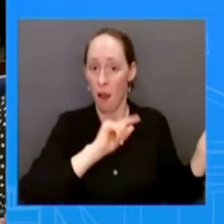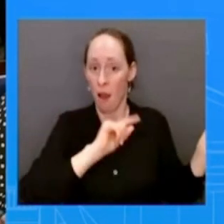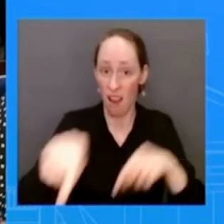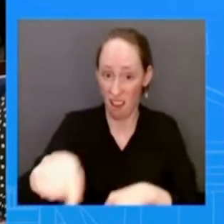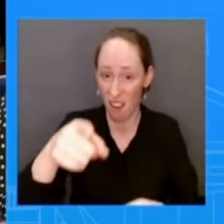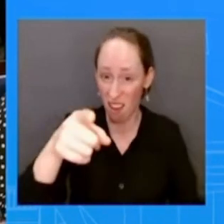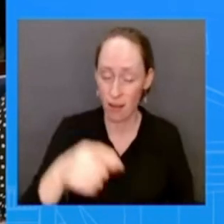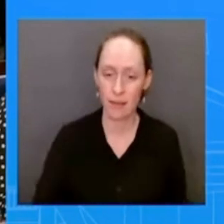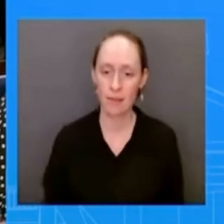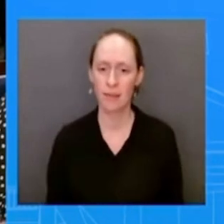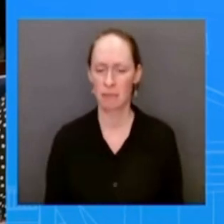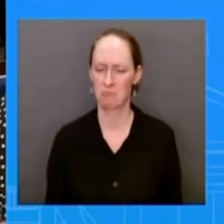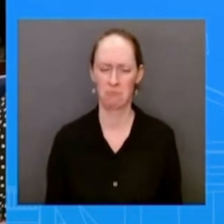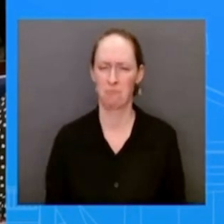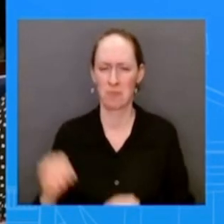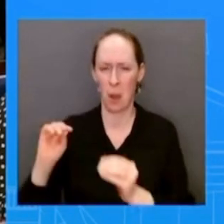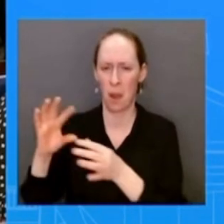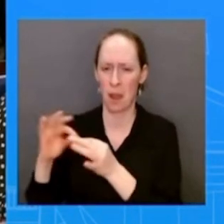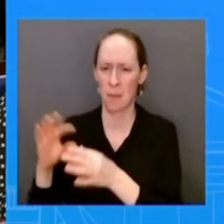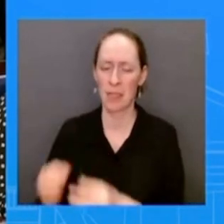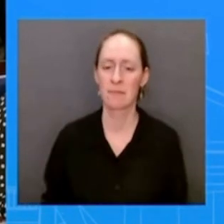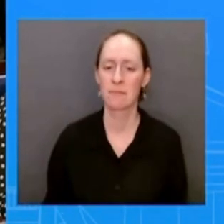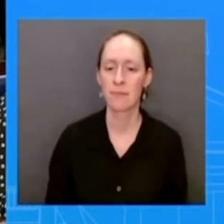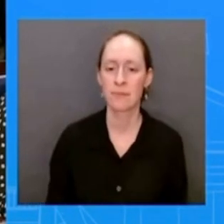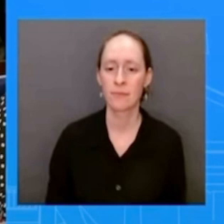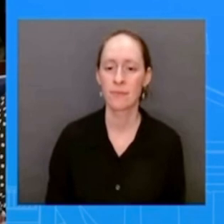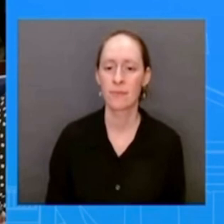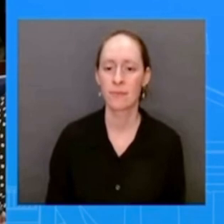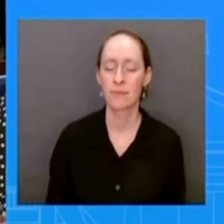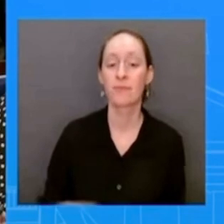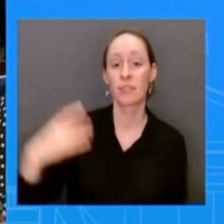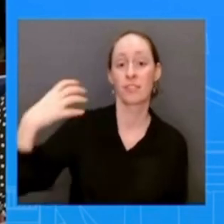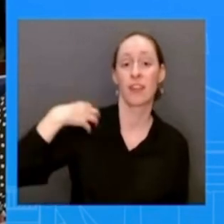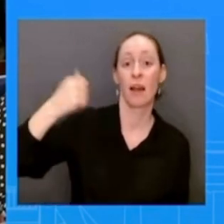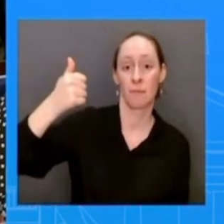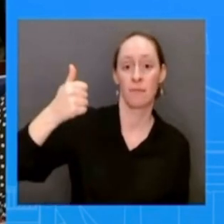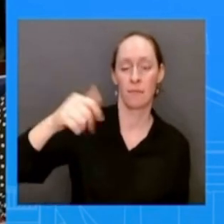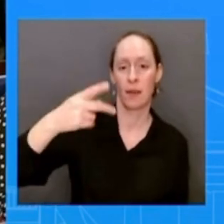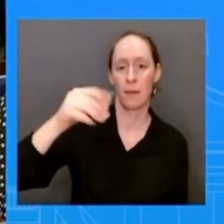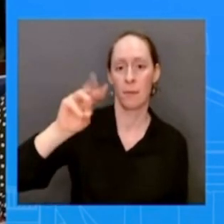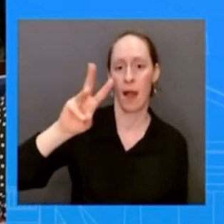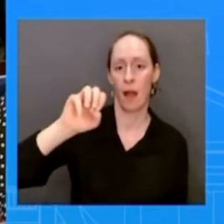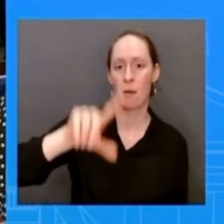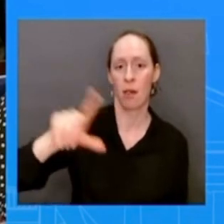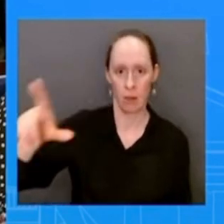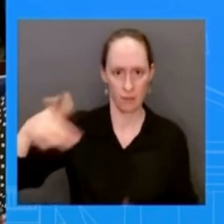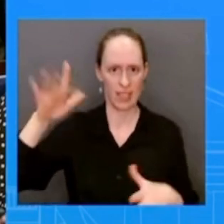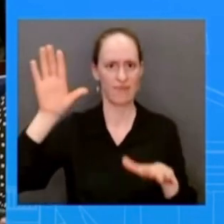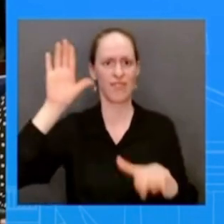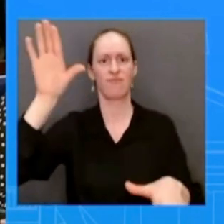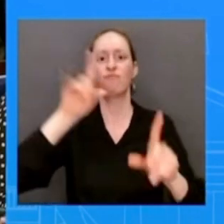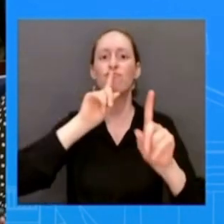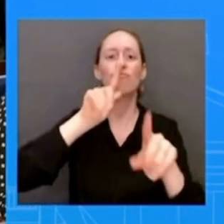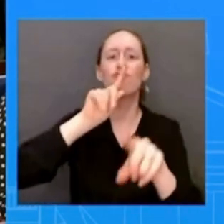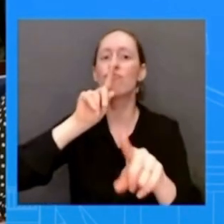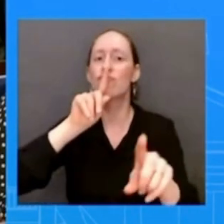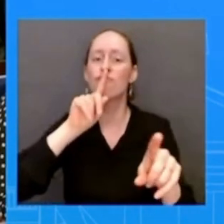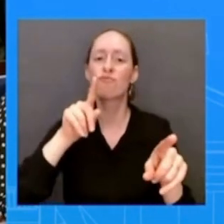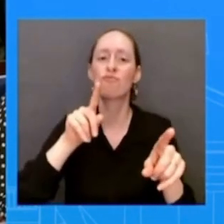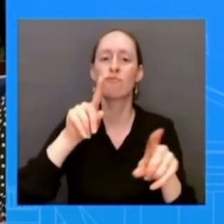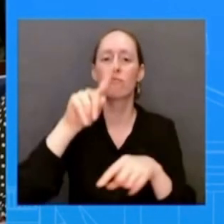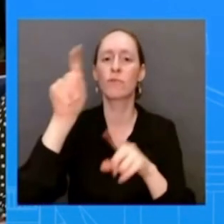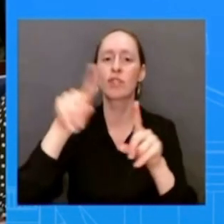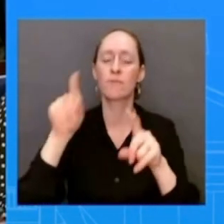market that you know rate increases coming i realize you can't speak about the fed but what is your sense about the